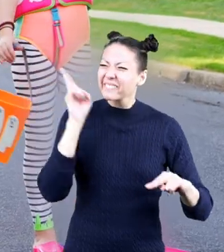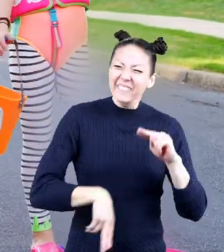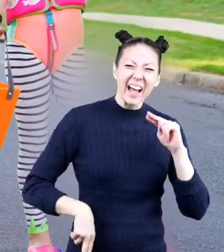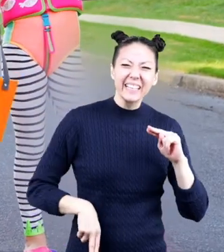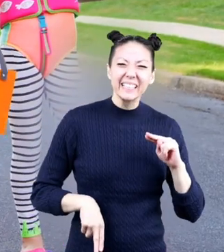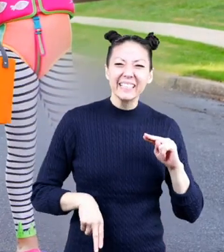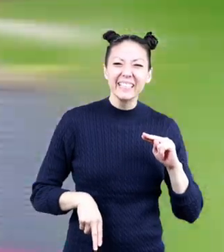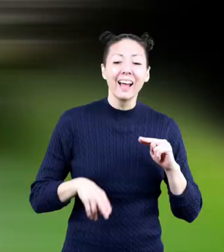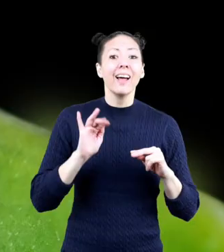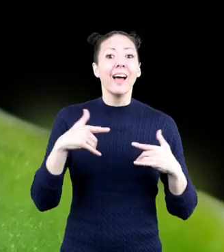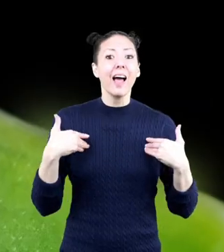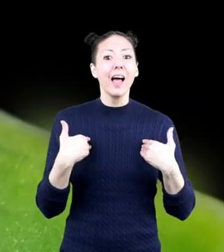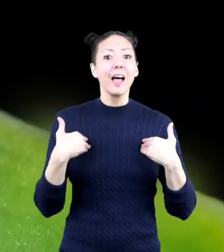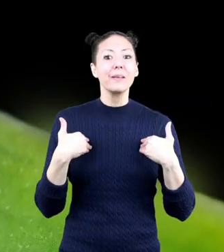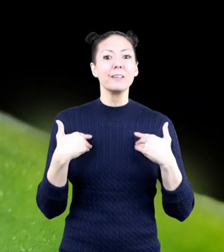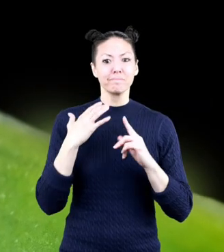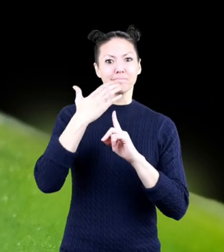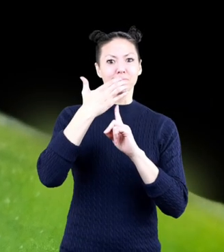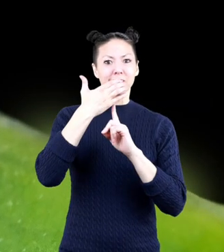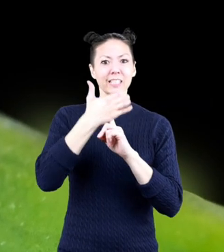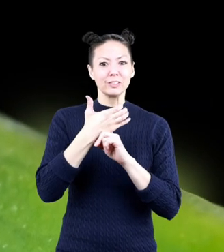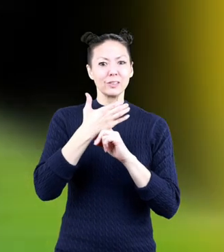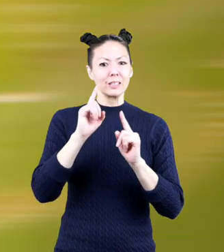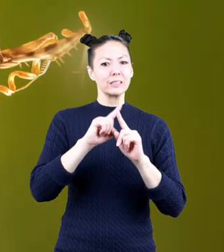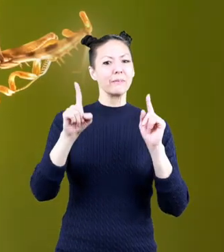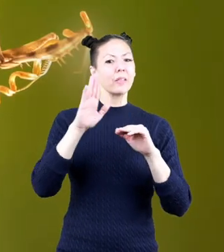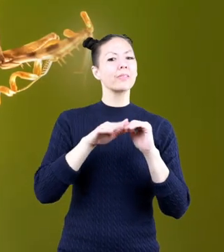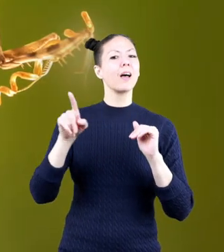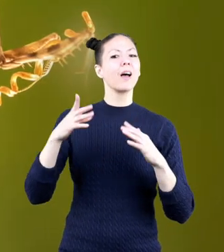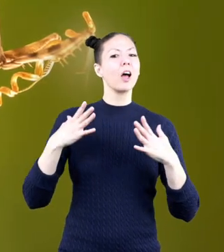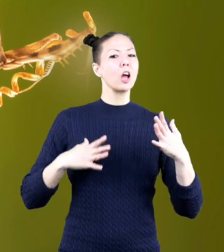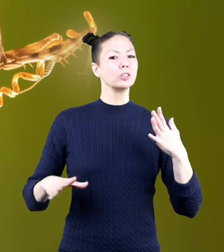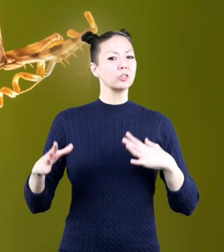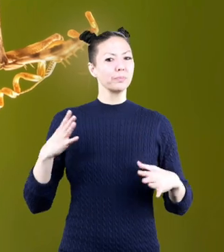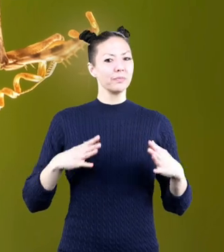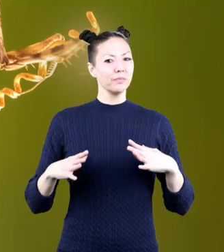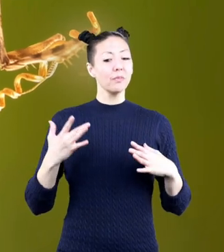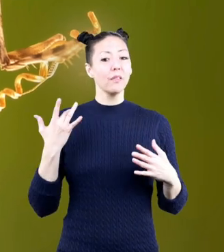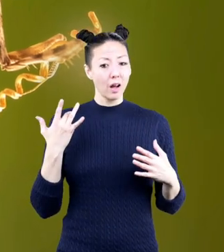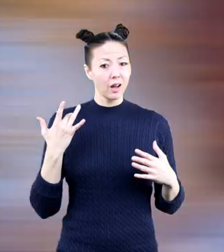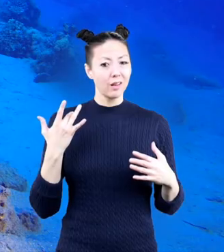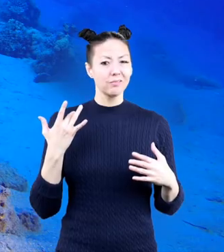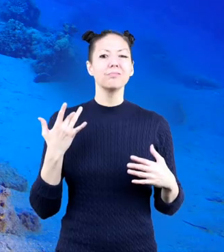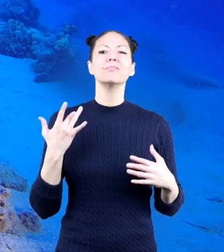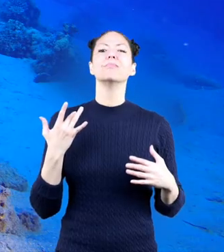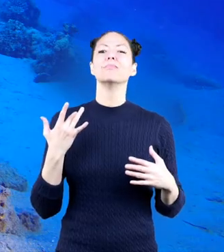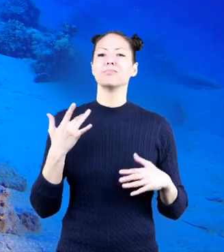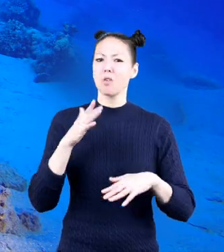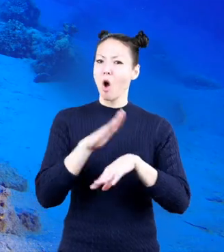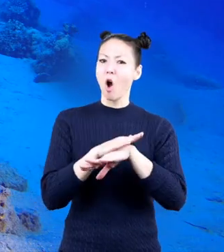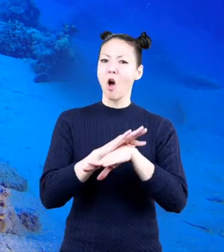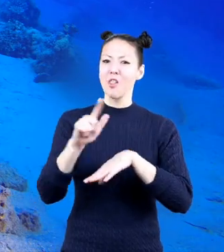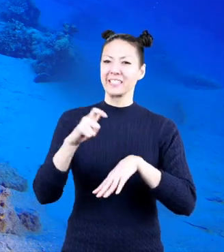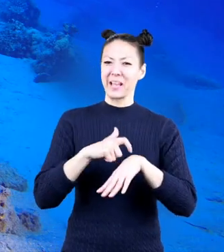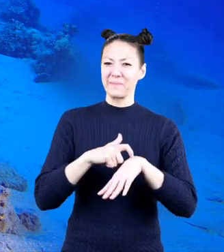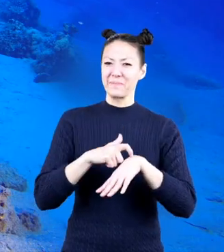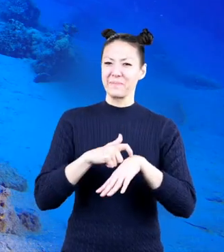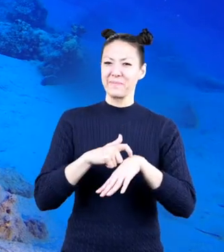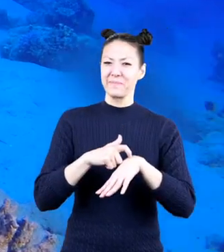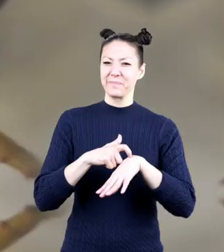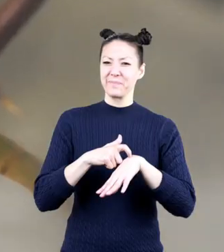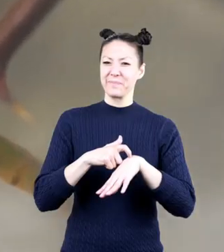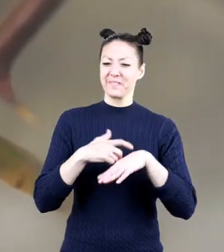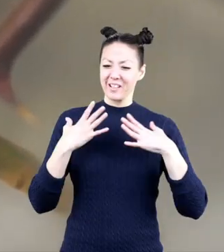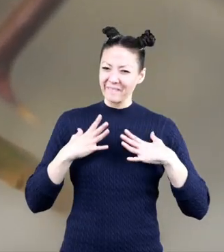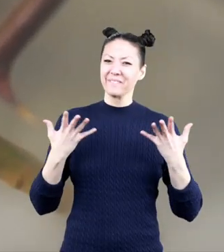fun! An animal disguise is different than a costume because it's on all the time.